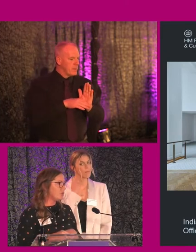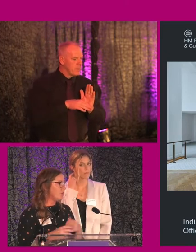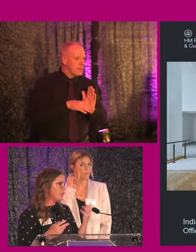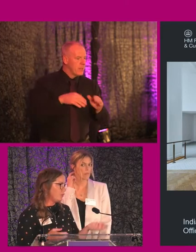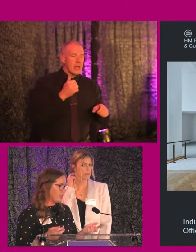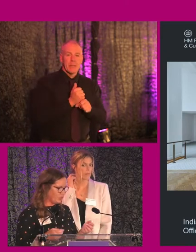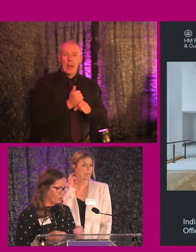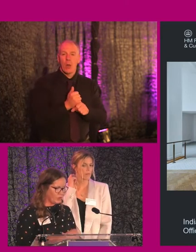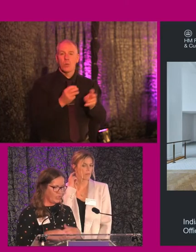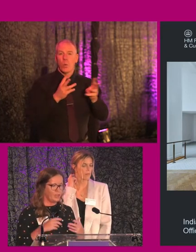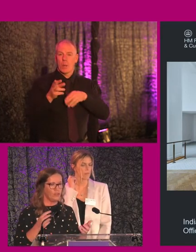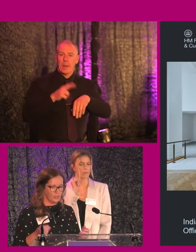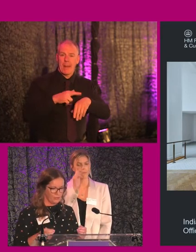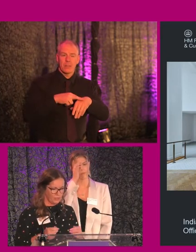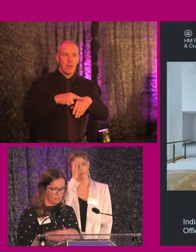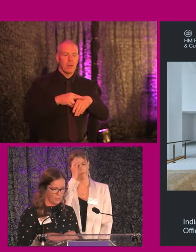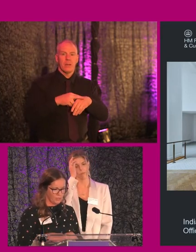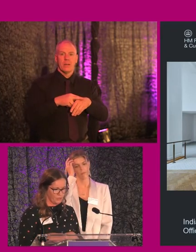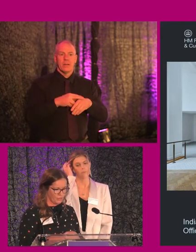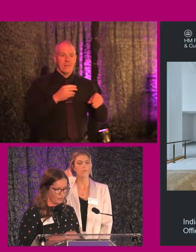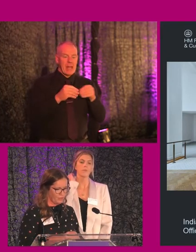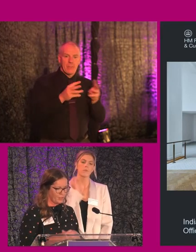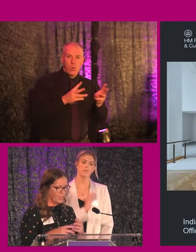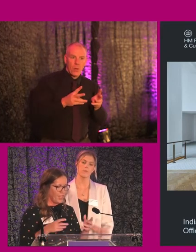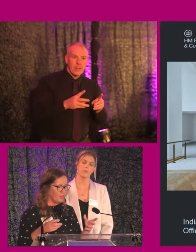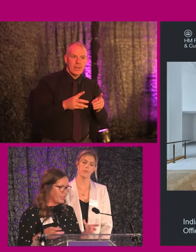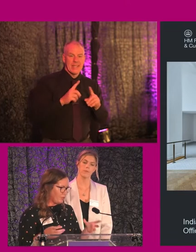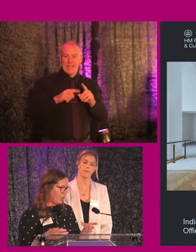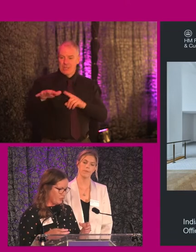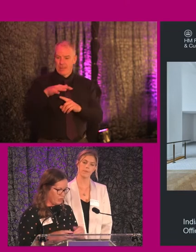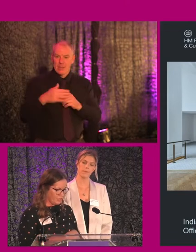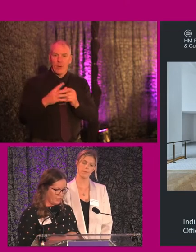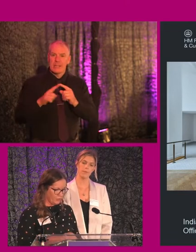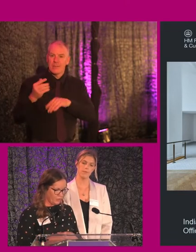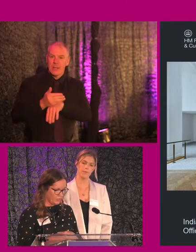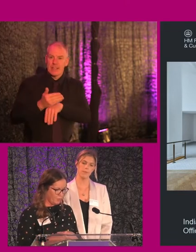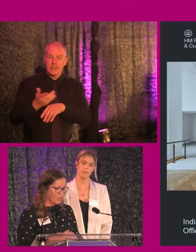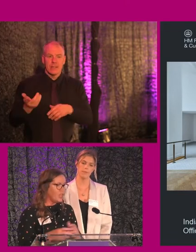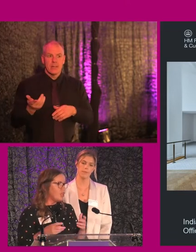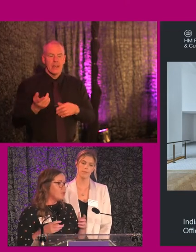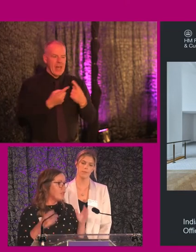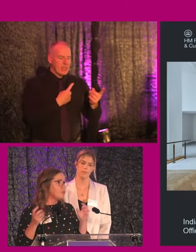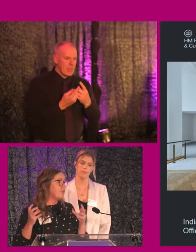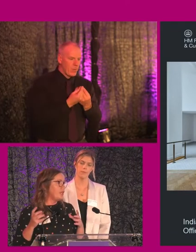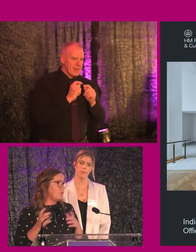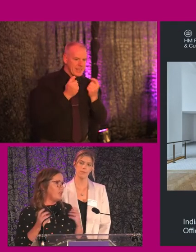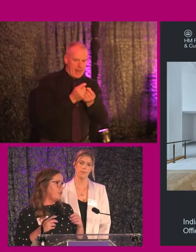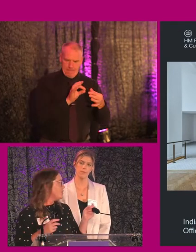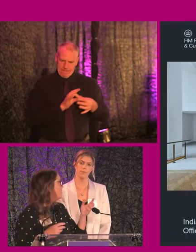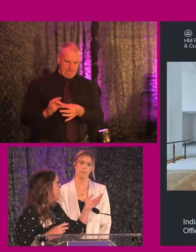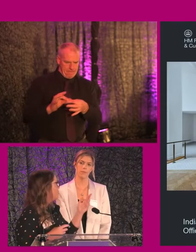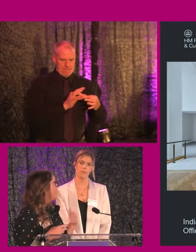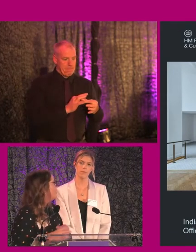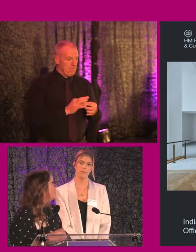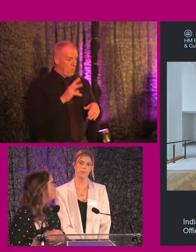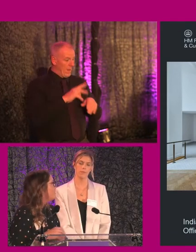smarter working. about agile working, using different spaces for different things, thinking about how you interact with your team. So that was fine and well. And you